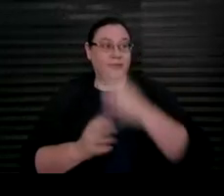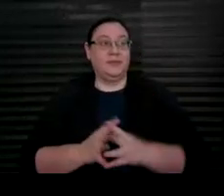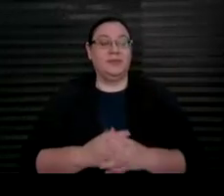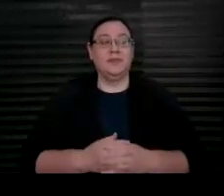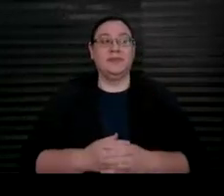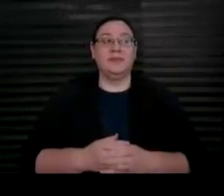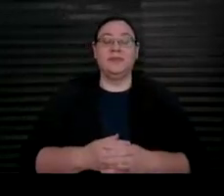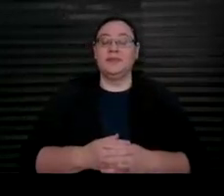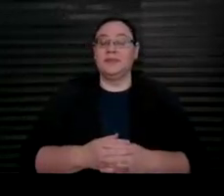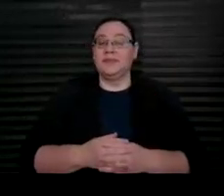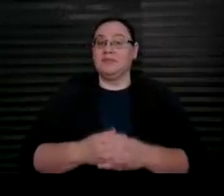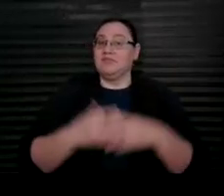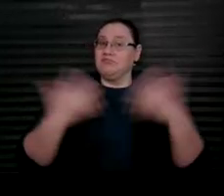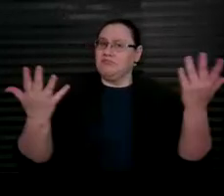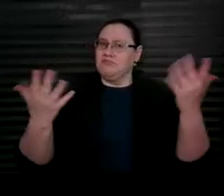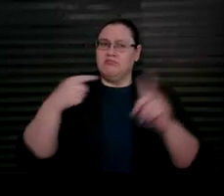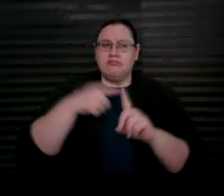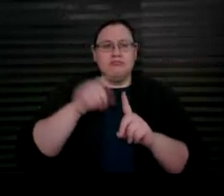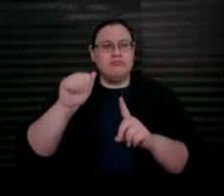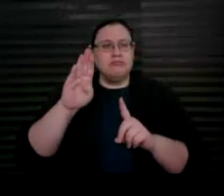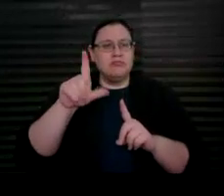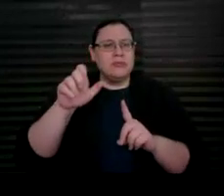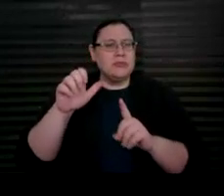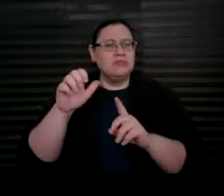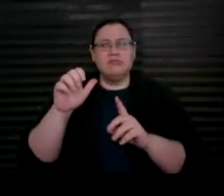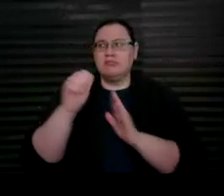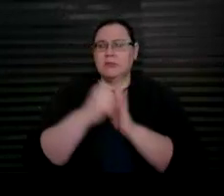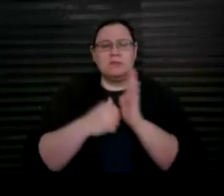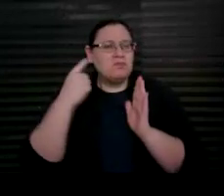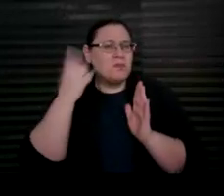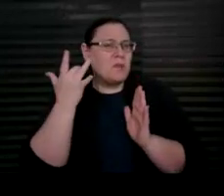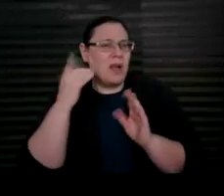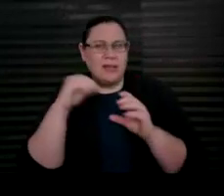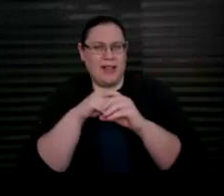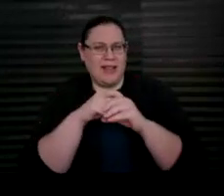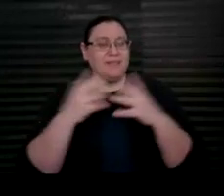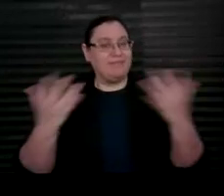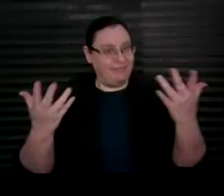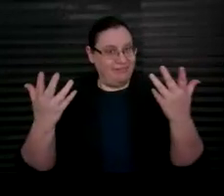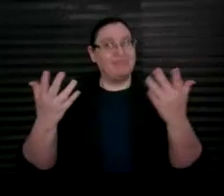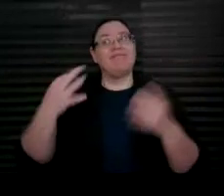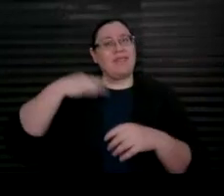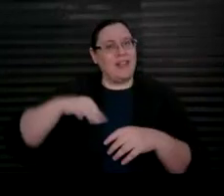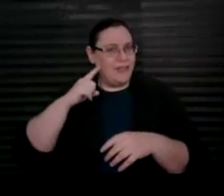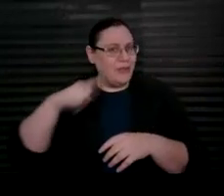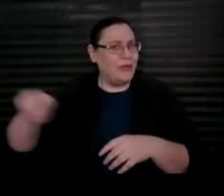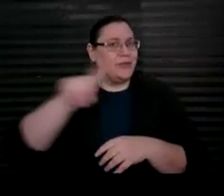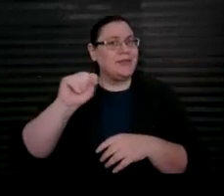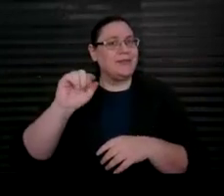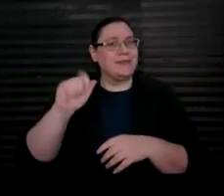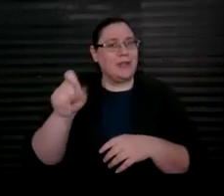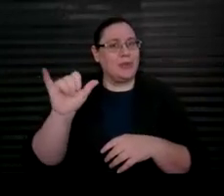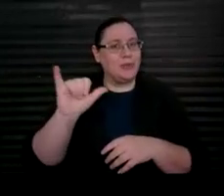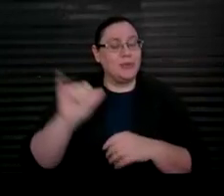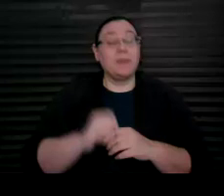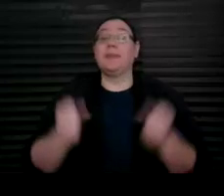• Why save in an ABLE Account? Well, ABLE Account has tax advantages, too. Many